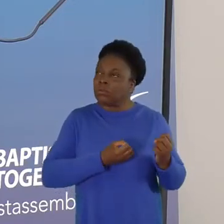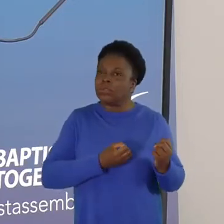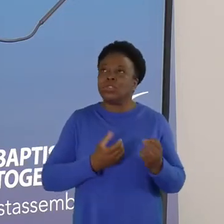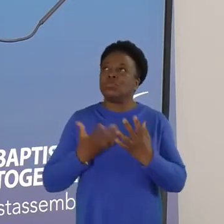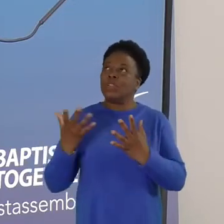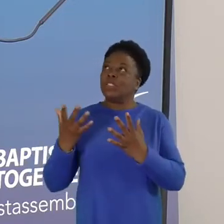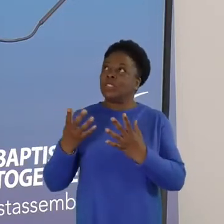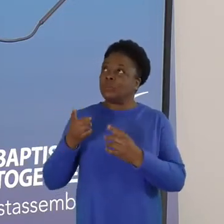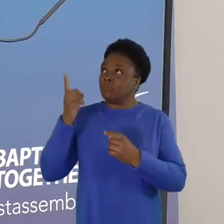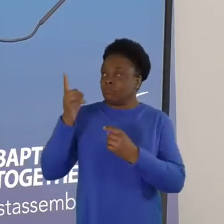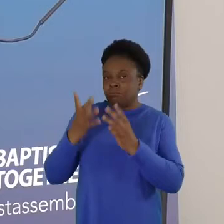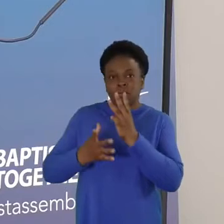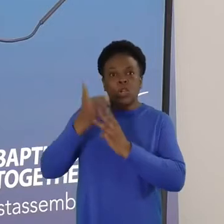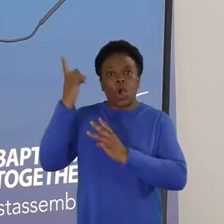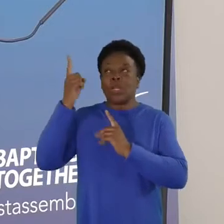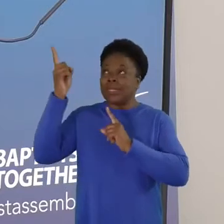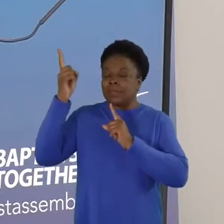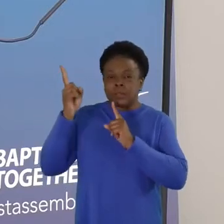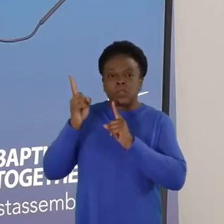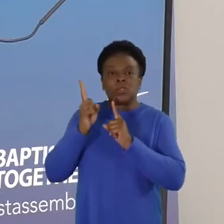close and intimate.